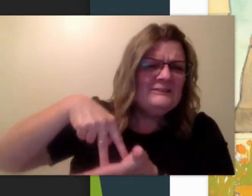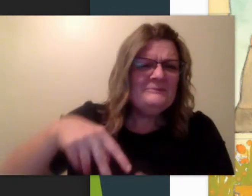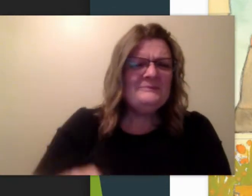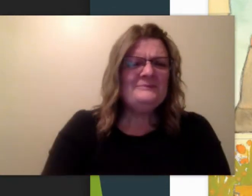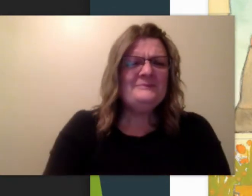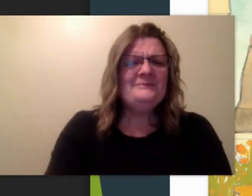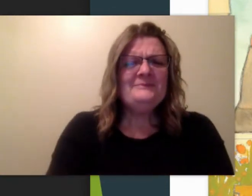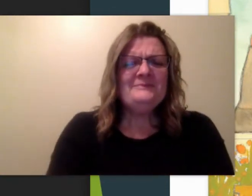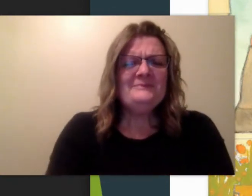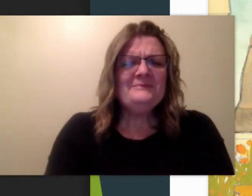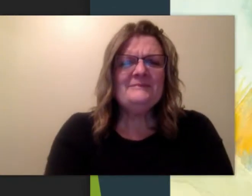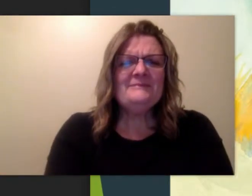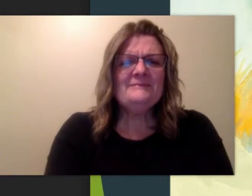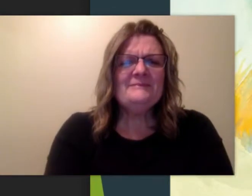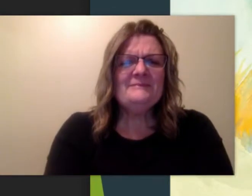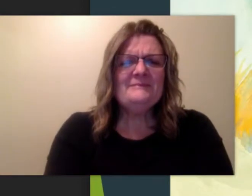shoe.